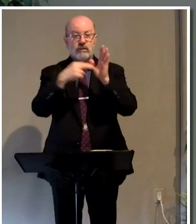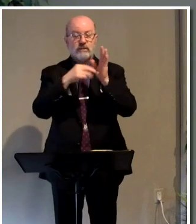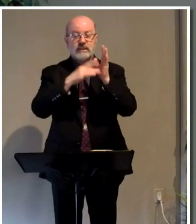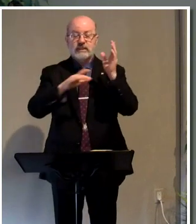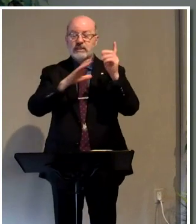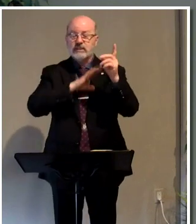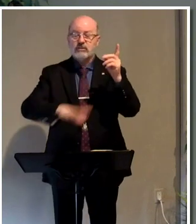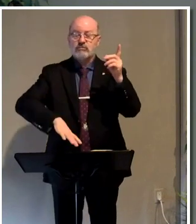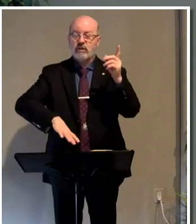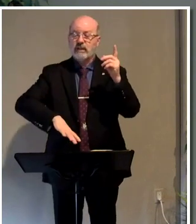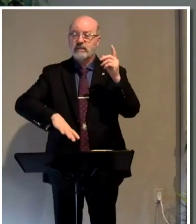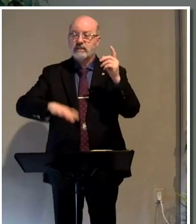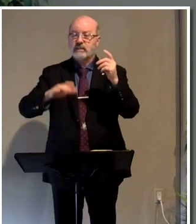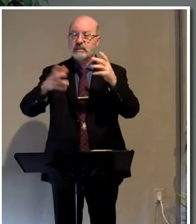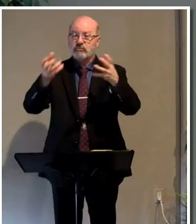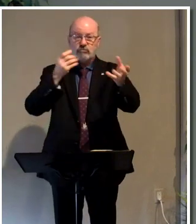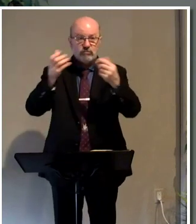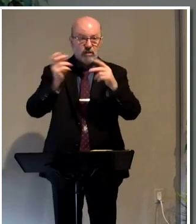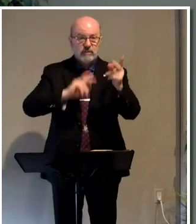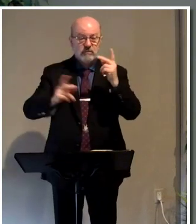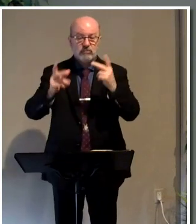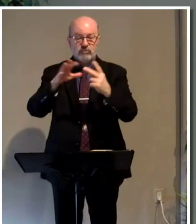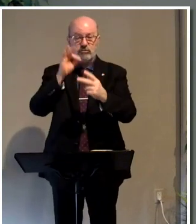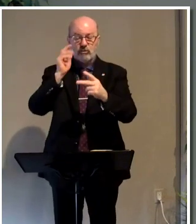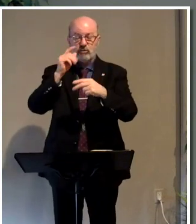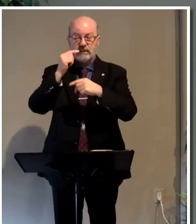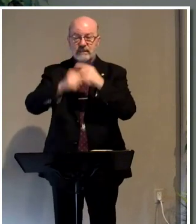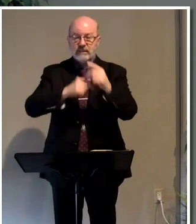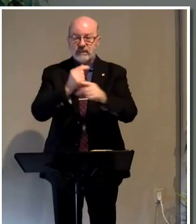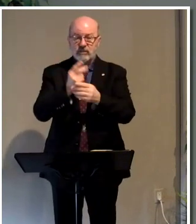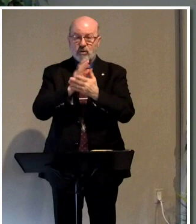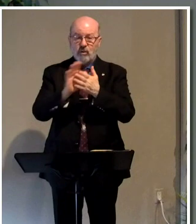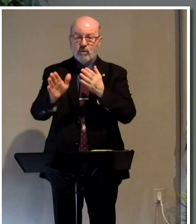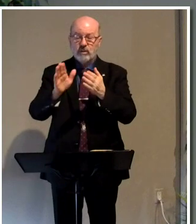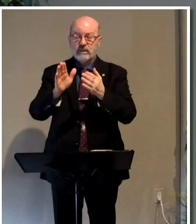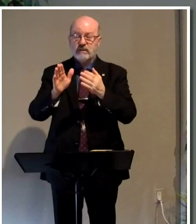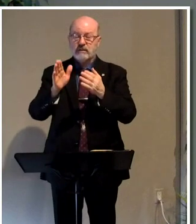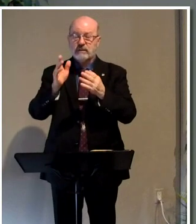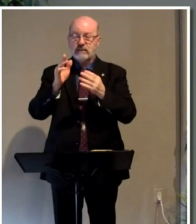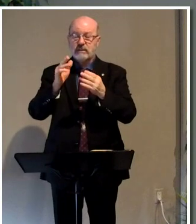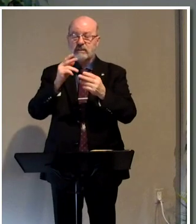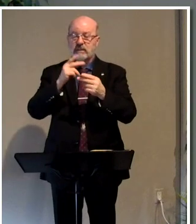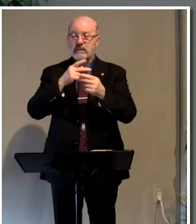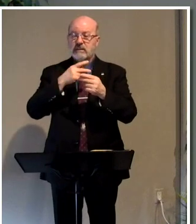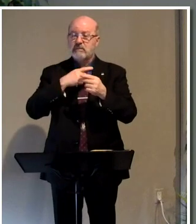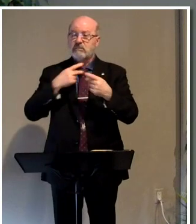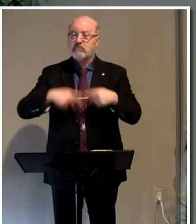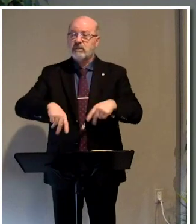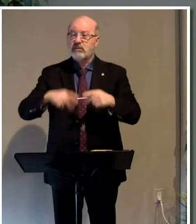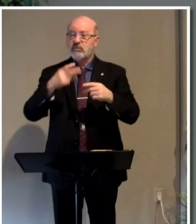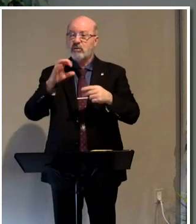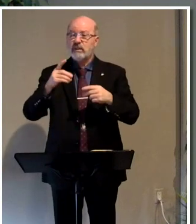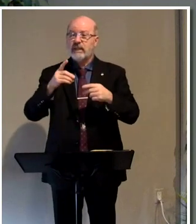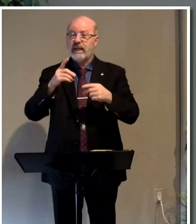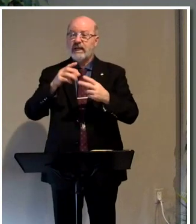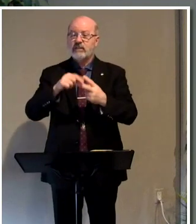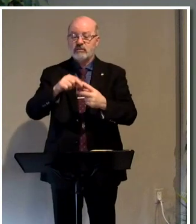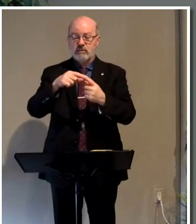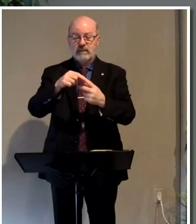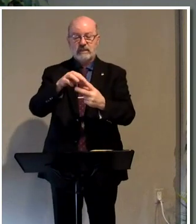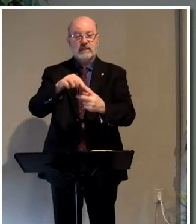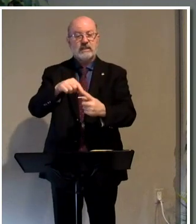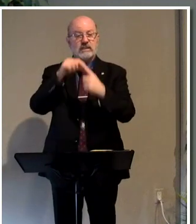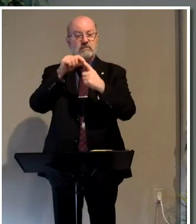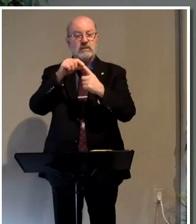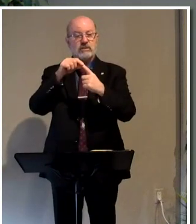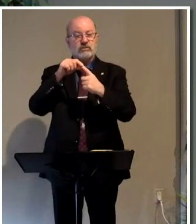and to draw people. We're a chosen generation, a holy nation, and a peculiar people. Notice that we're